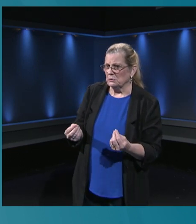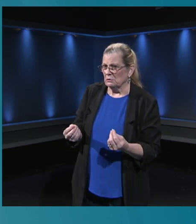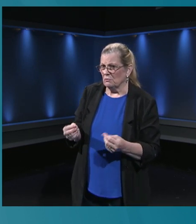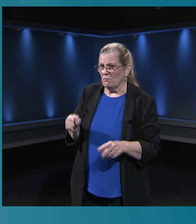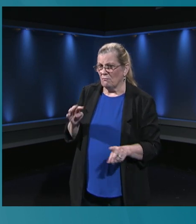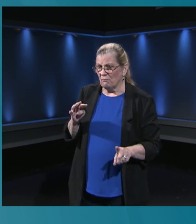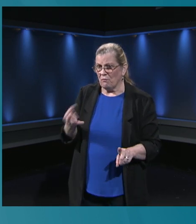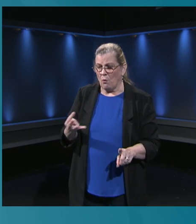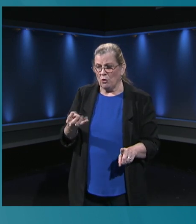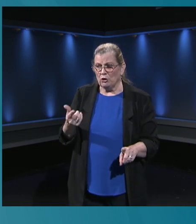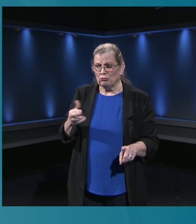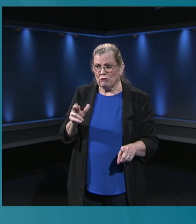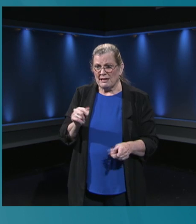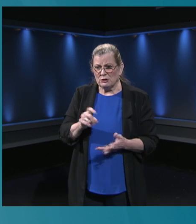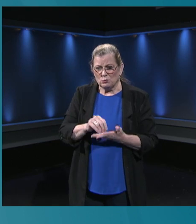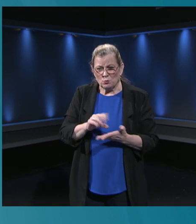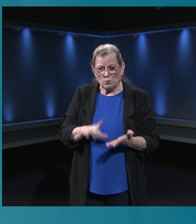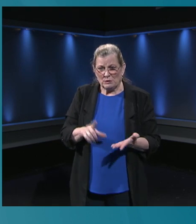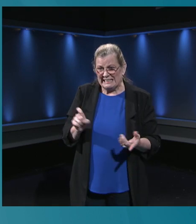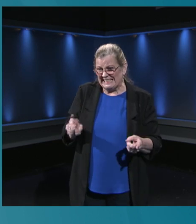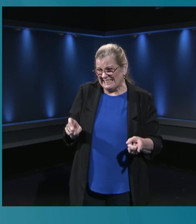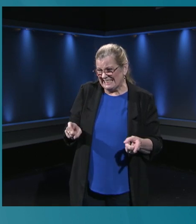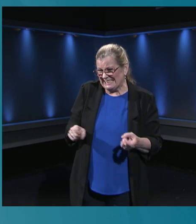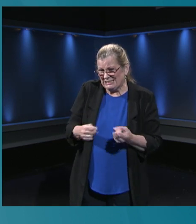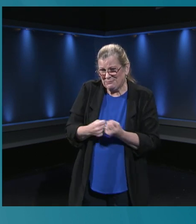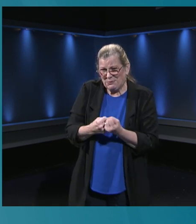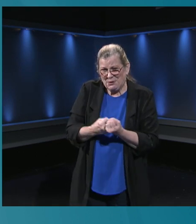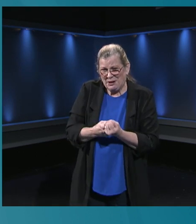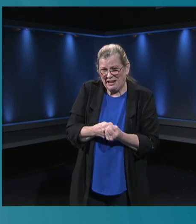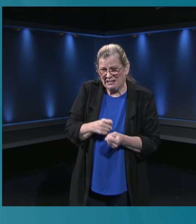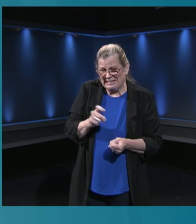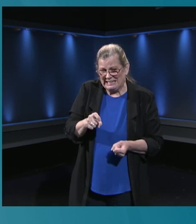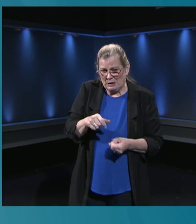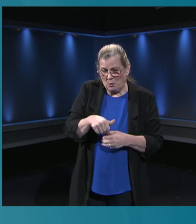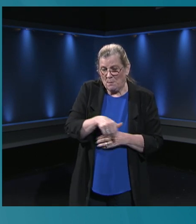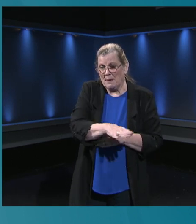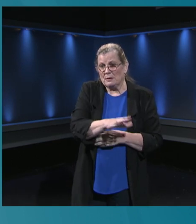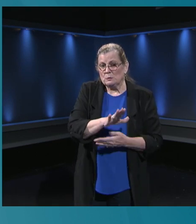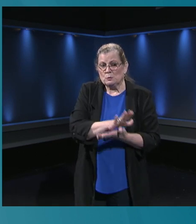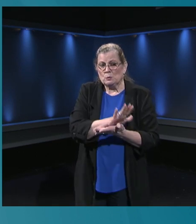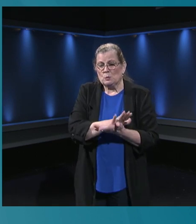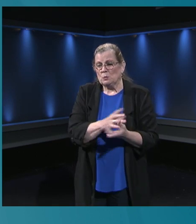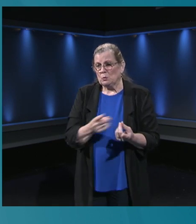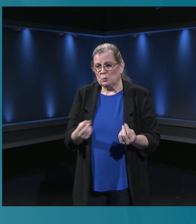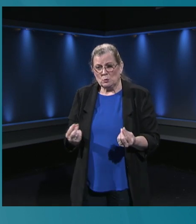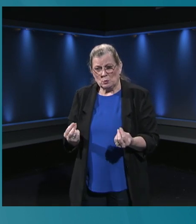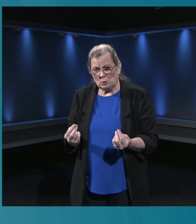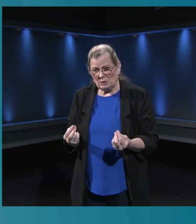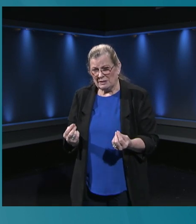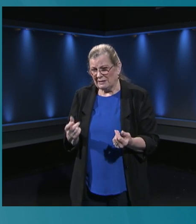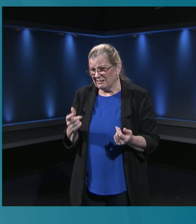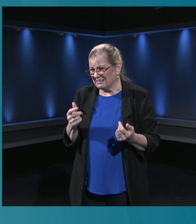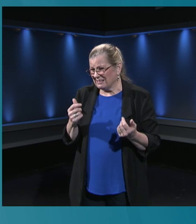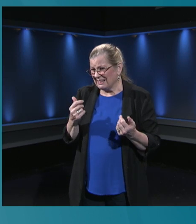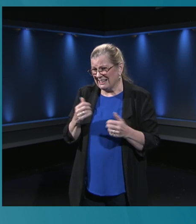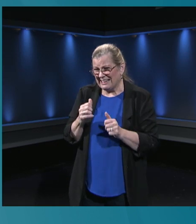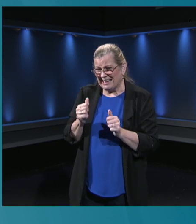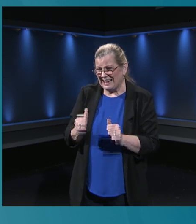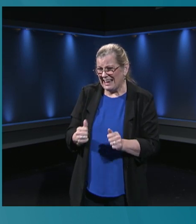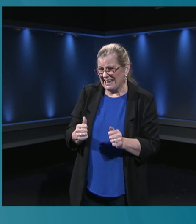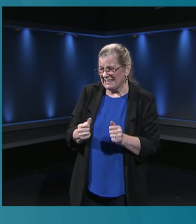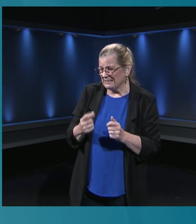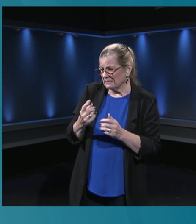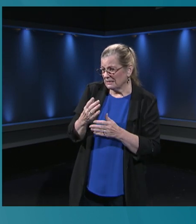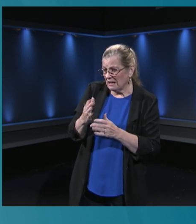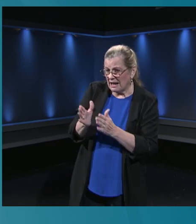that he needs this year. I look forward to hearing more about your plans for reopening. Is there a way we can get in touch with someone for immediate help like a teacher